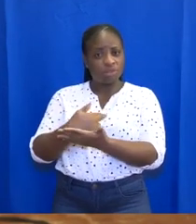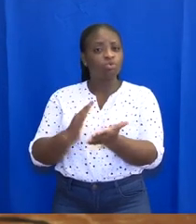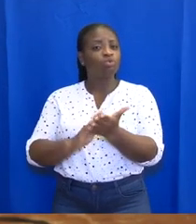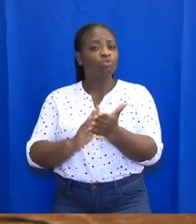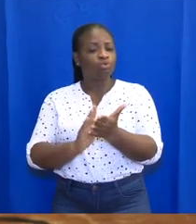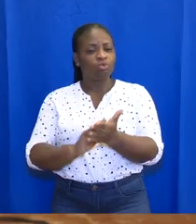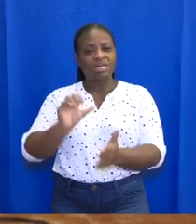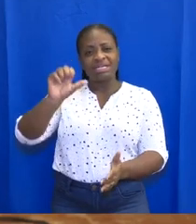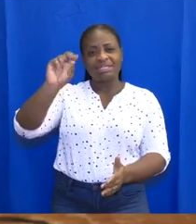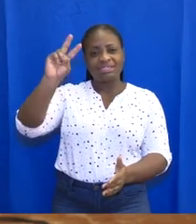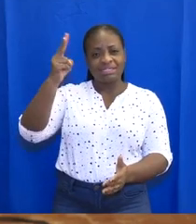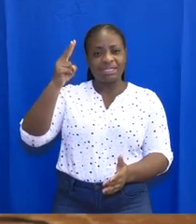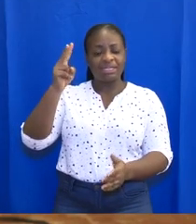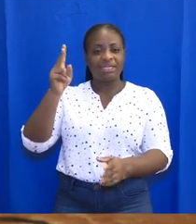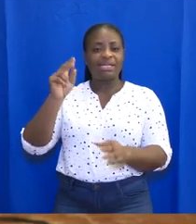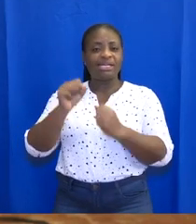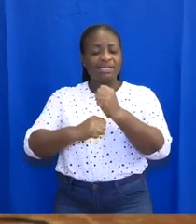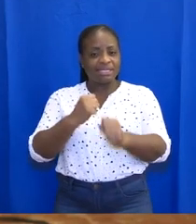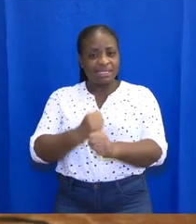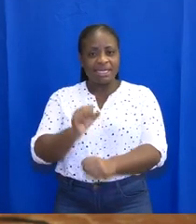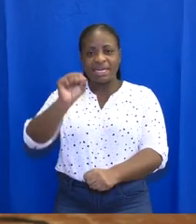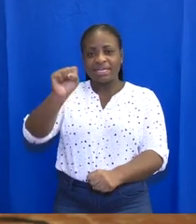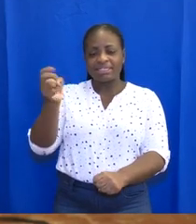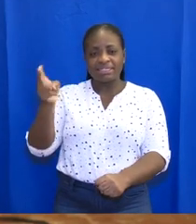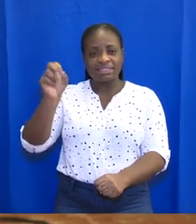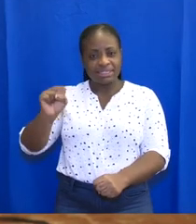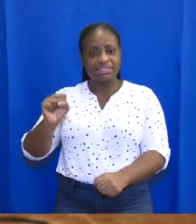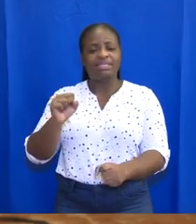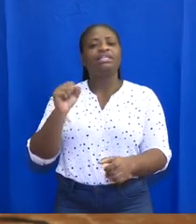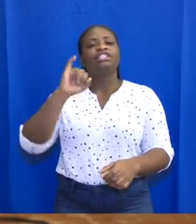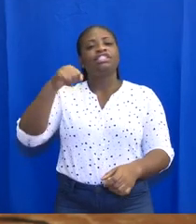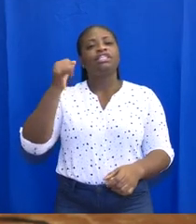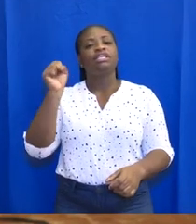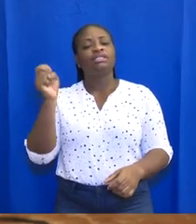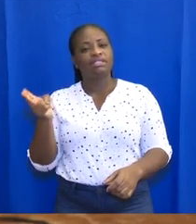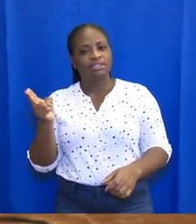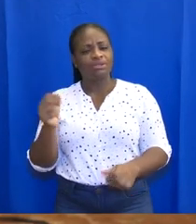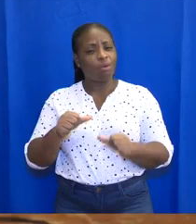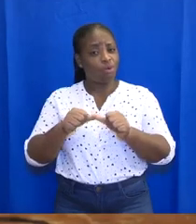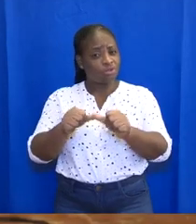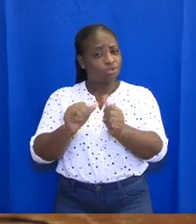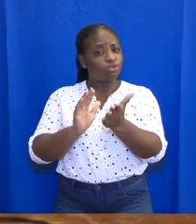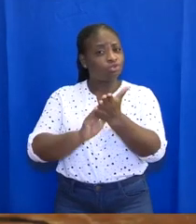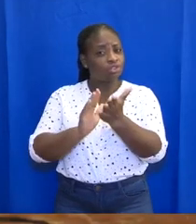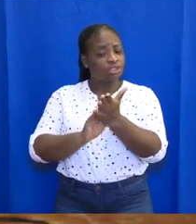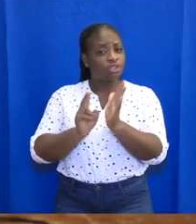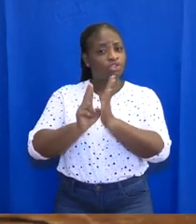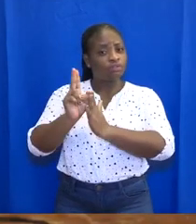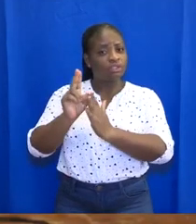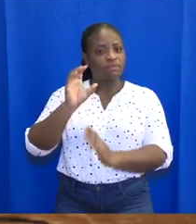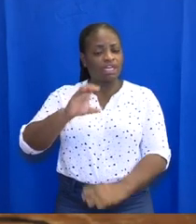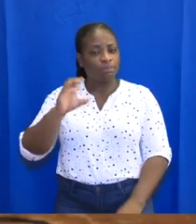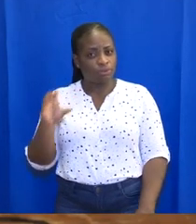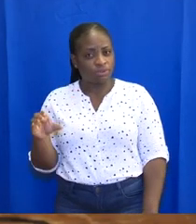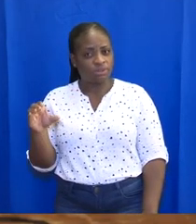of second year, junior, and senior high school students. Continuing students in the University of Cape